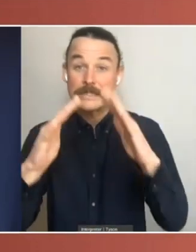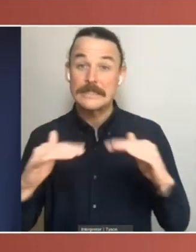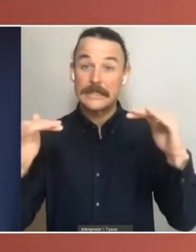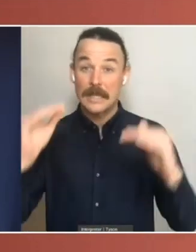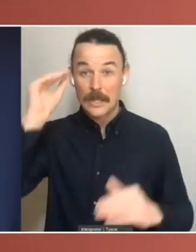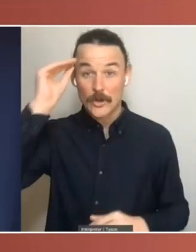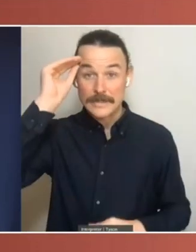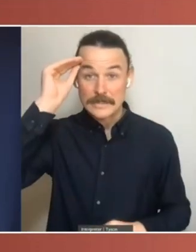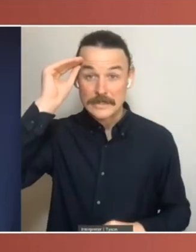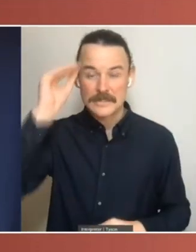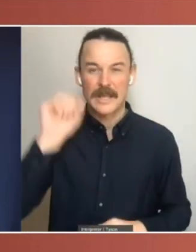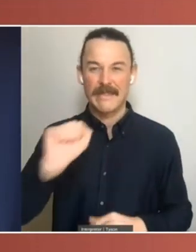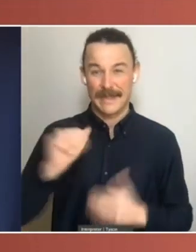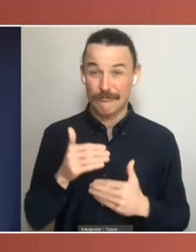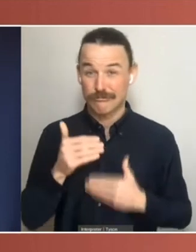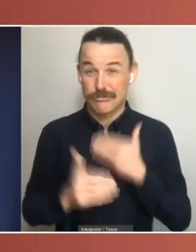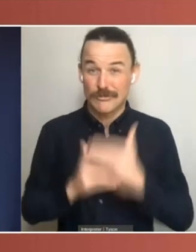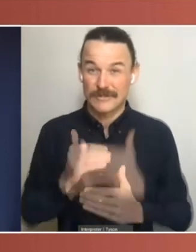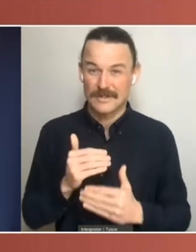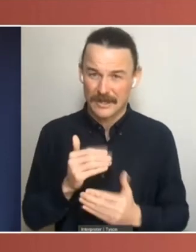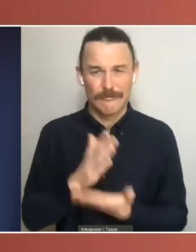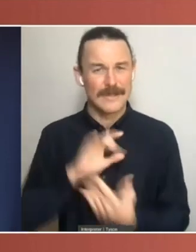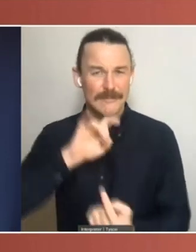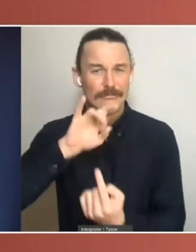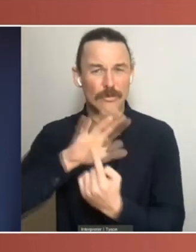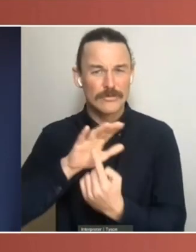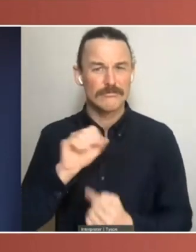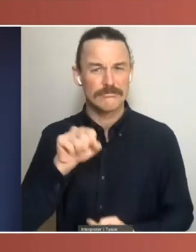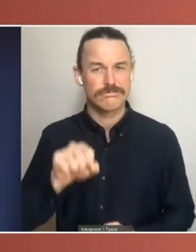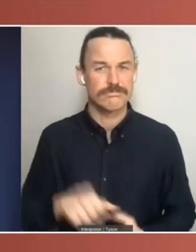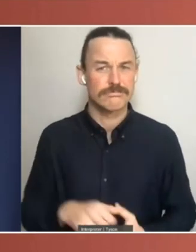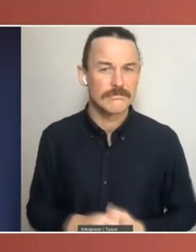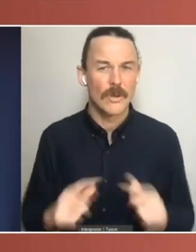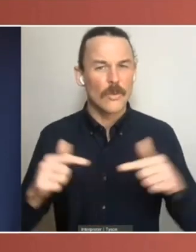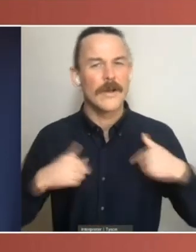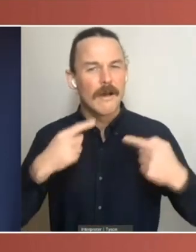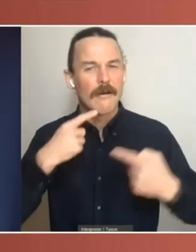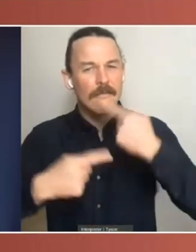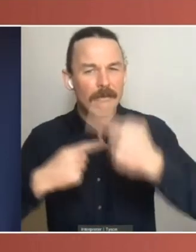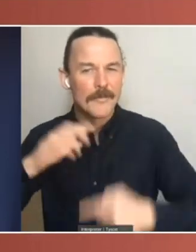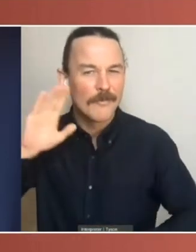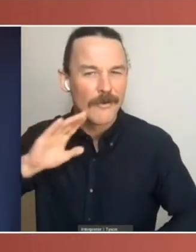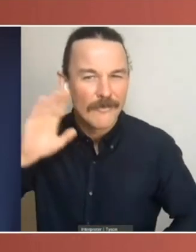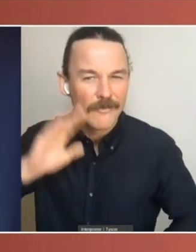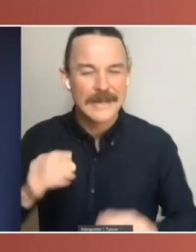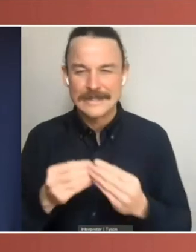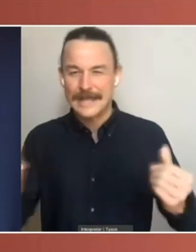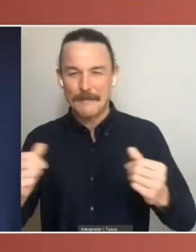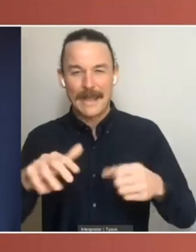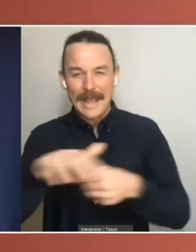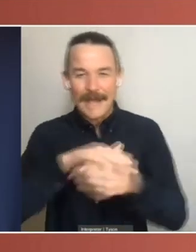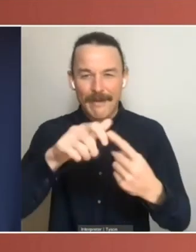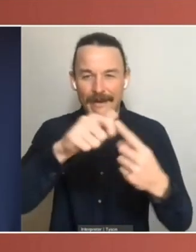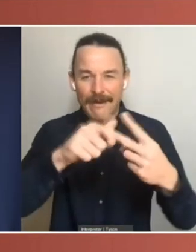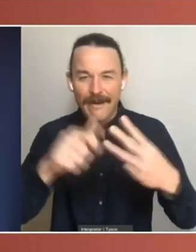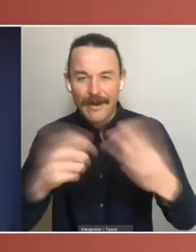is really important. We've outlined, you know, some of the aspects. We think the Senate should muscle up a bit, and I think the committees would work